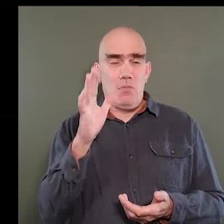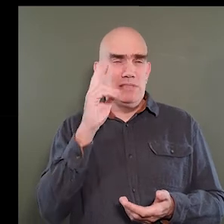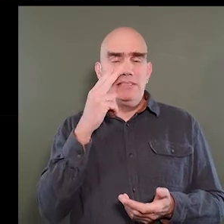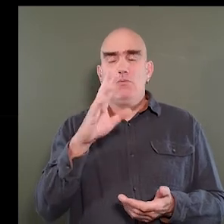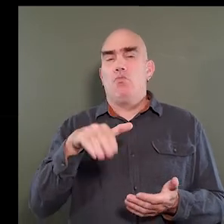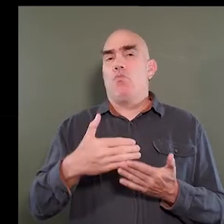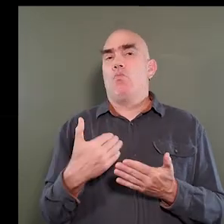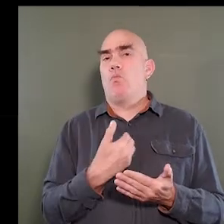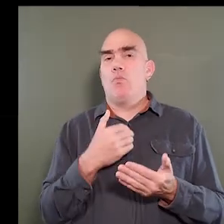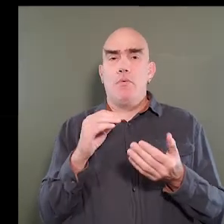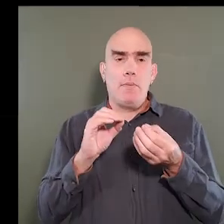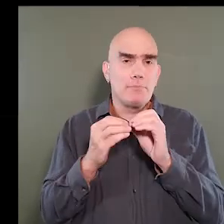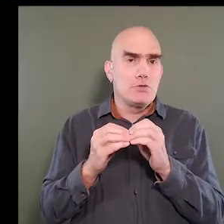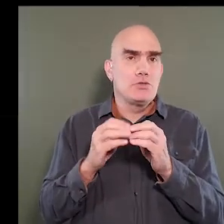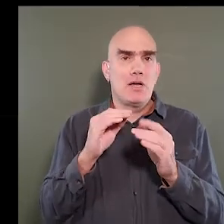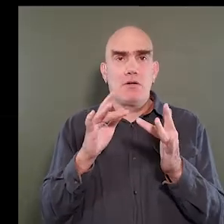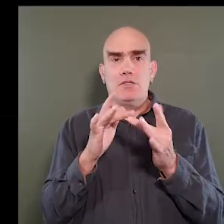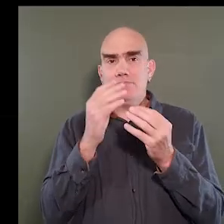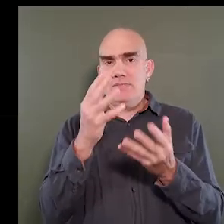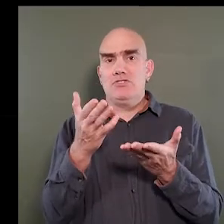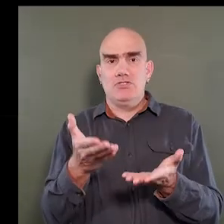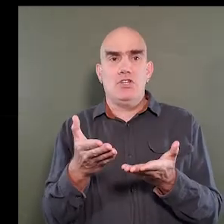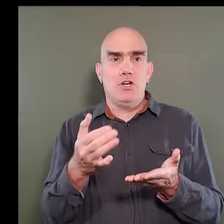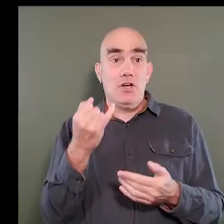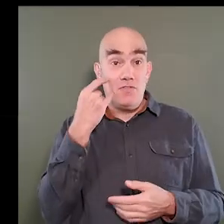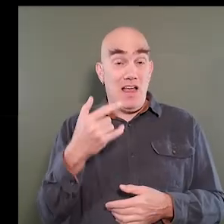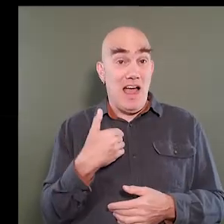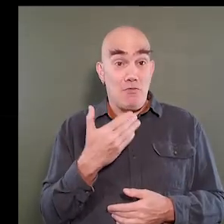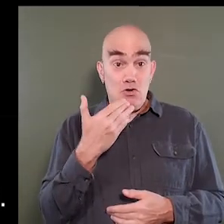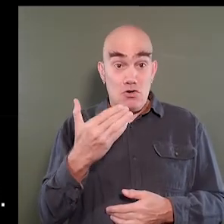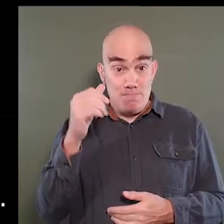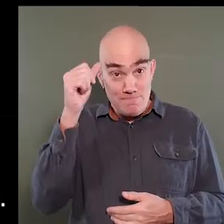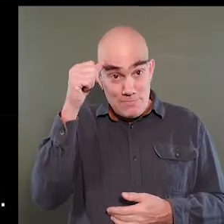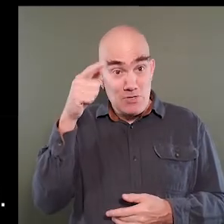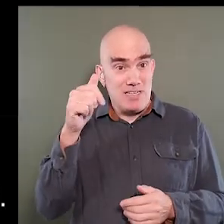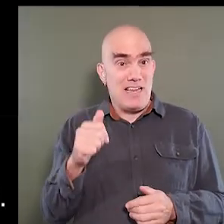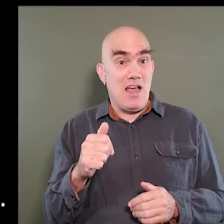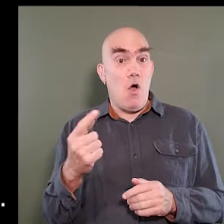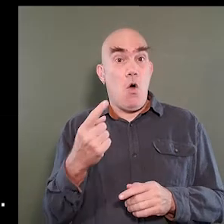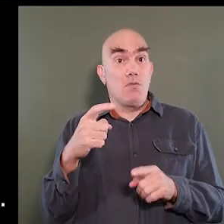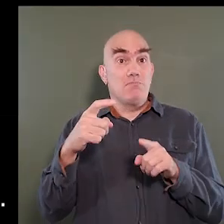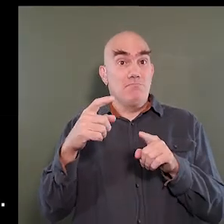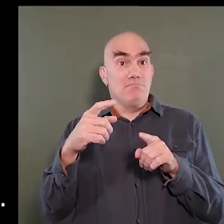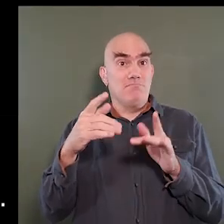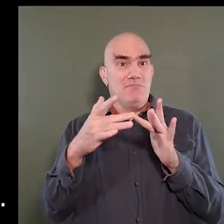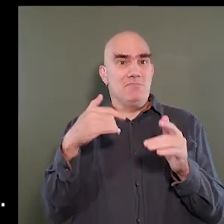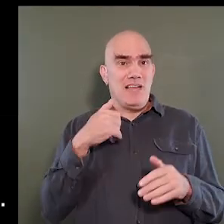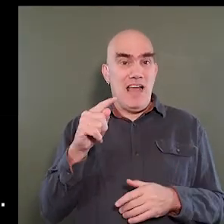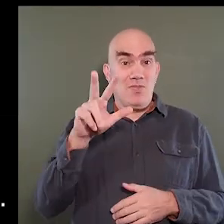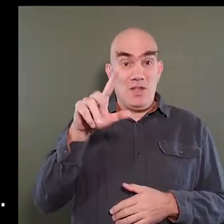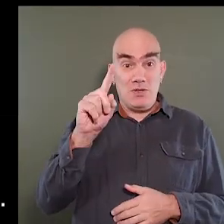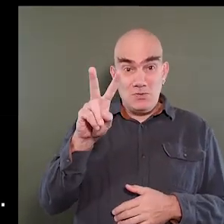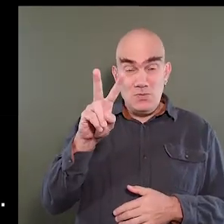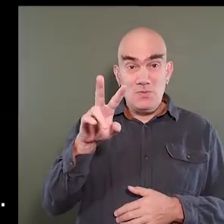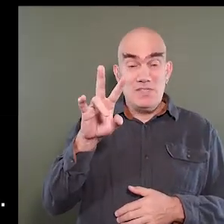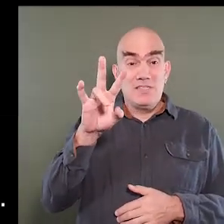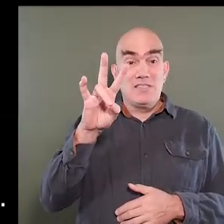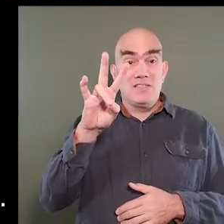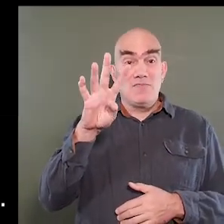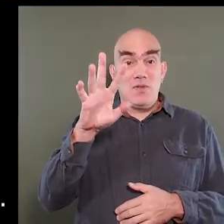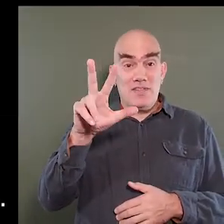our numbers and contact information there. If you have a really good memory, can always reach me at 312-743